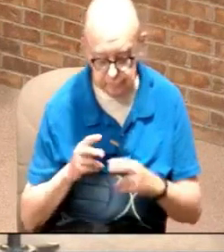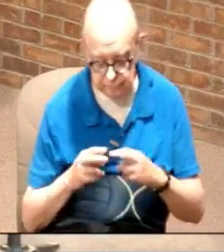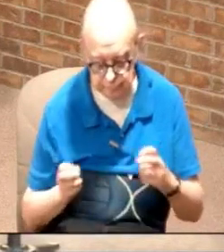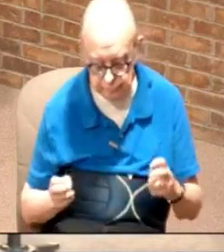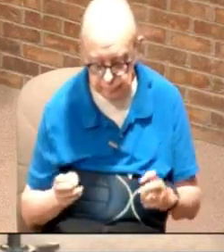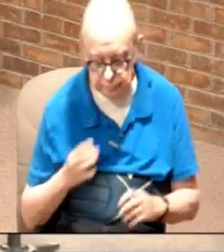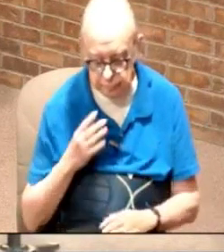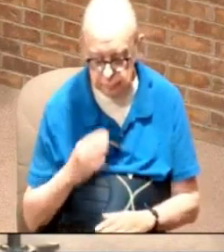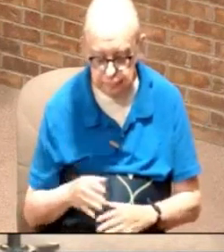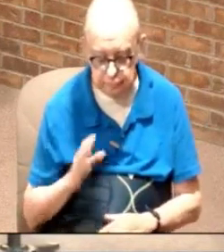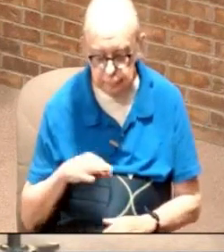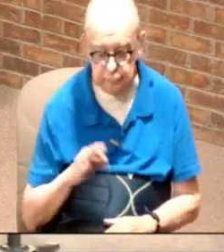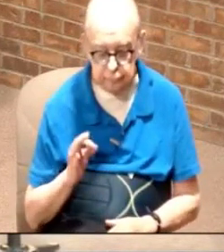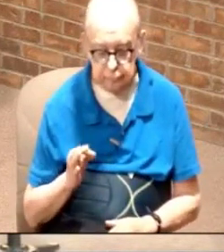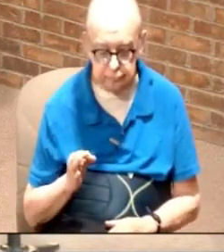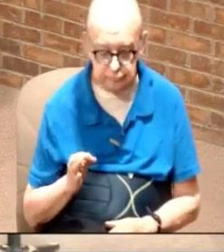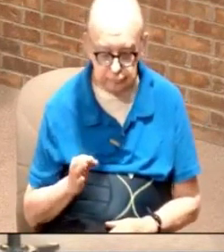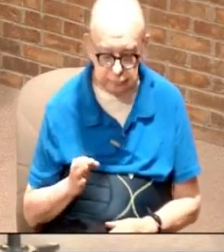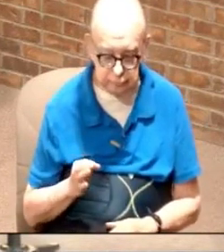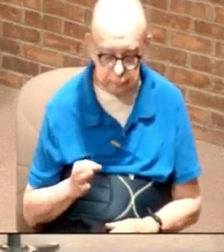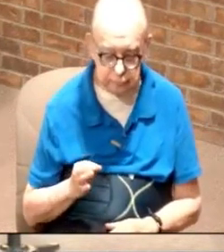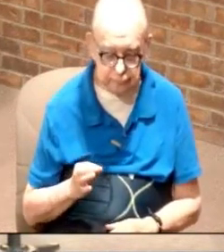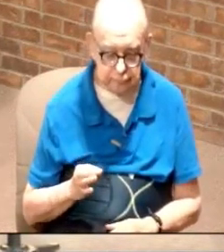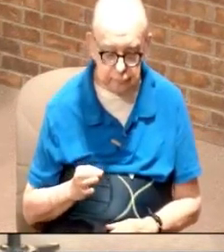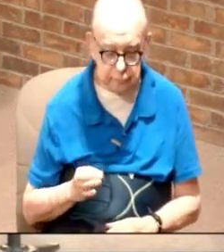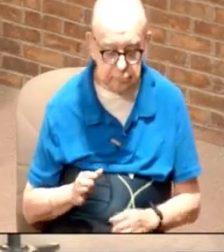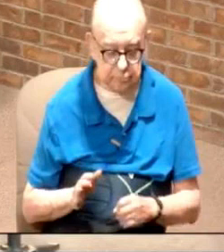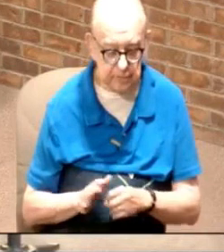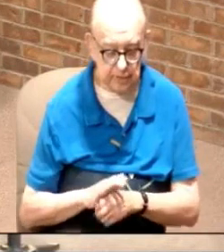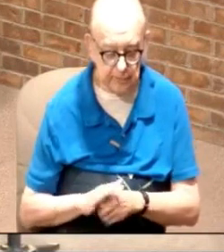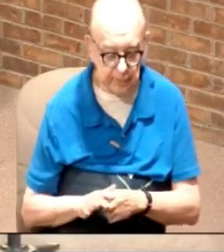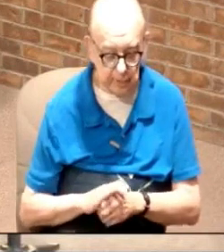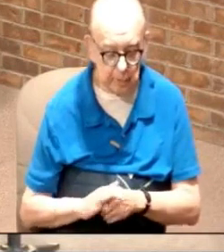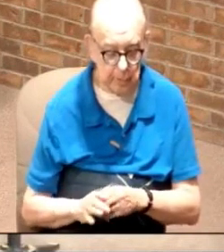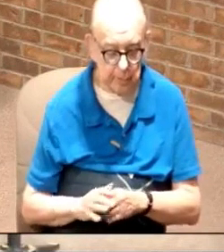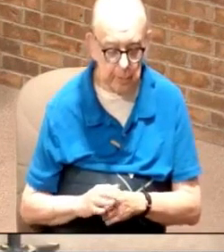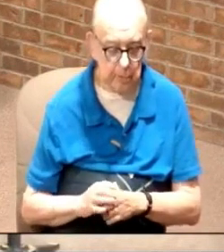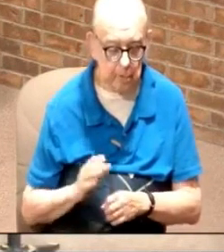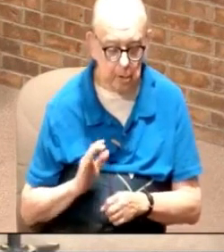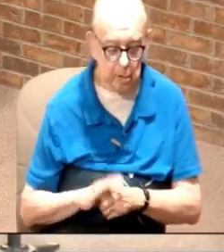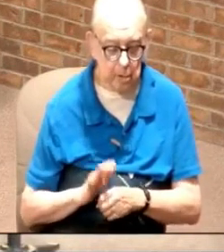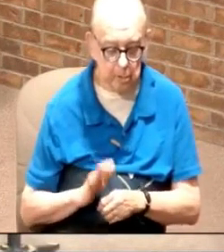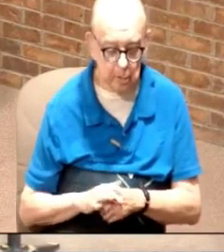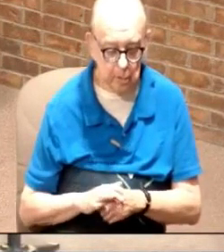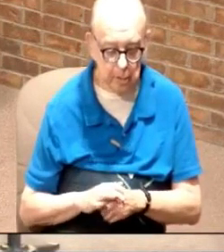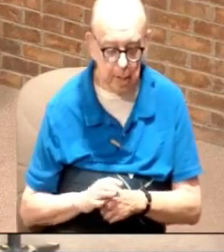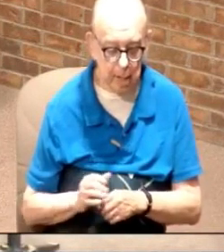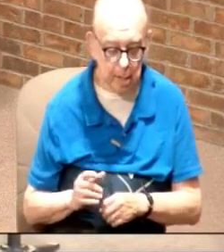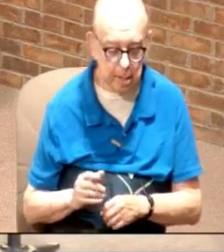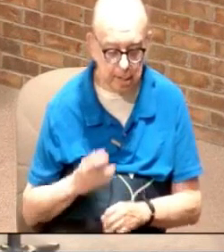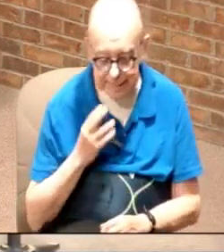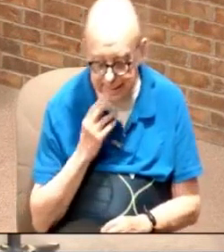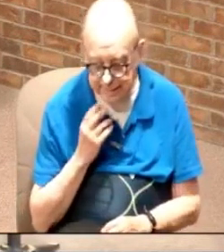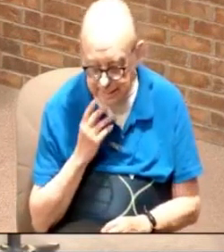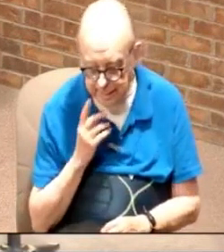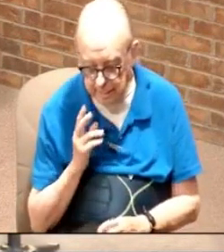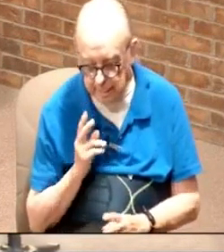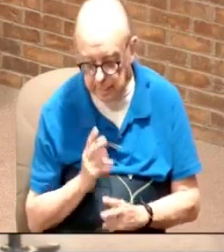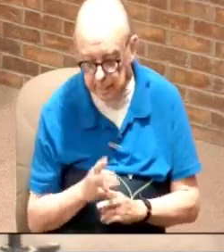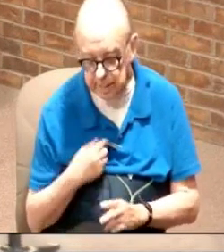you would probably find it is laced with coke and reishi cups because that is what kept me going